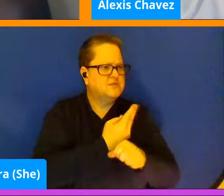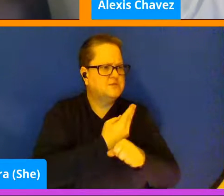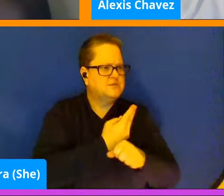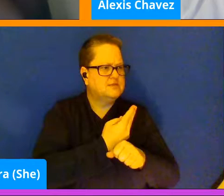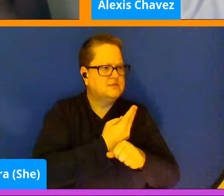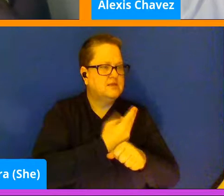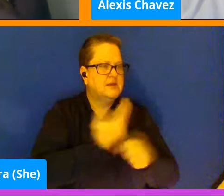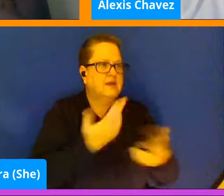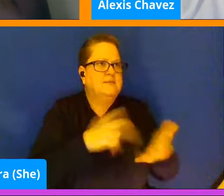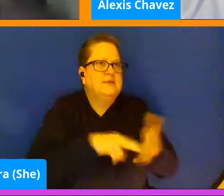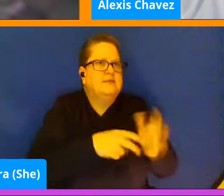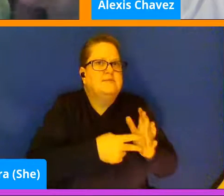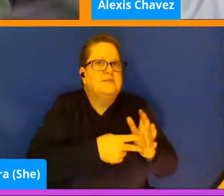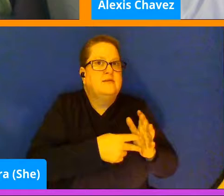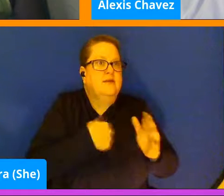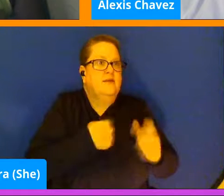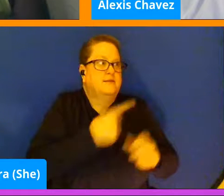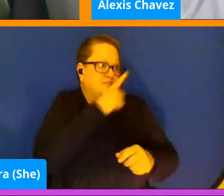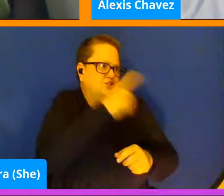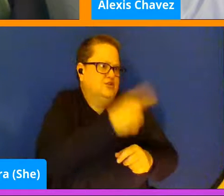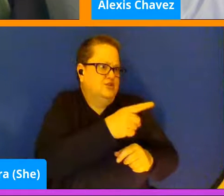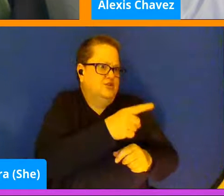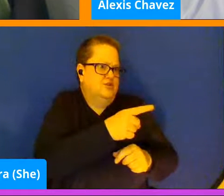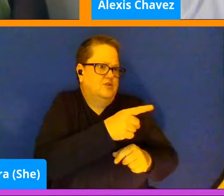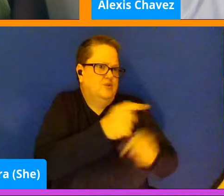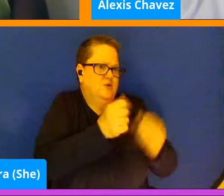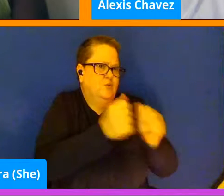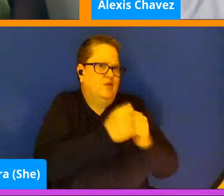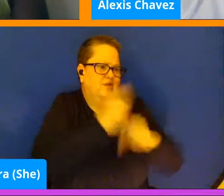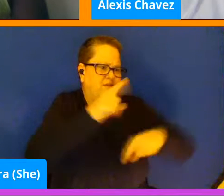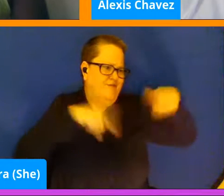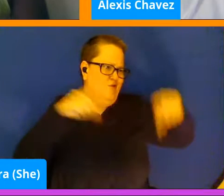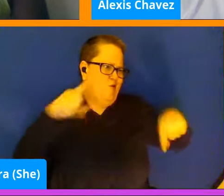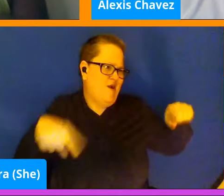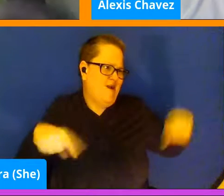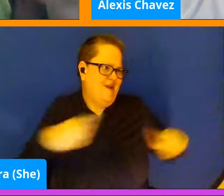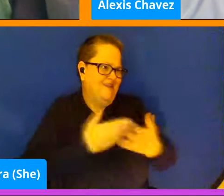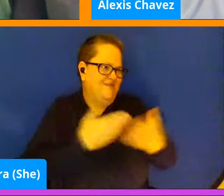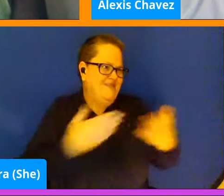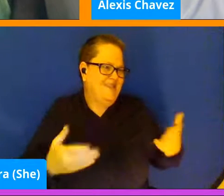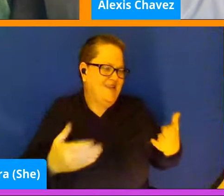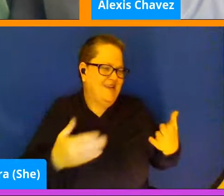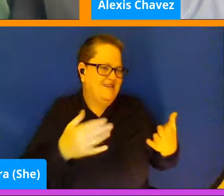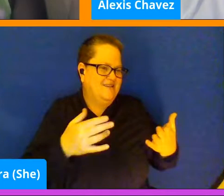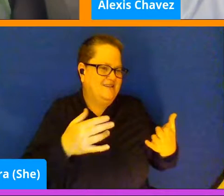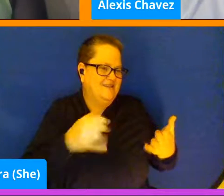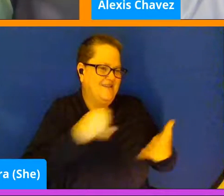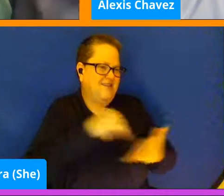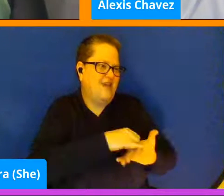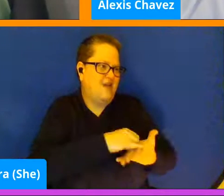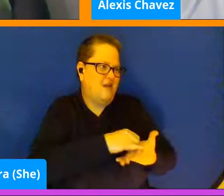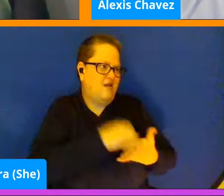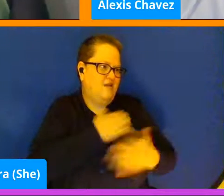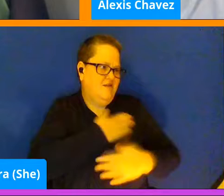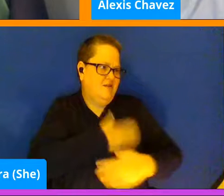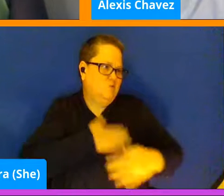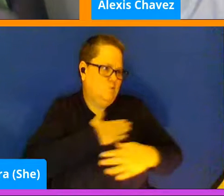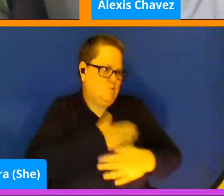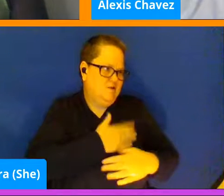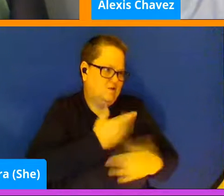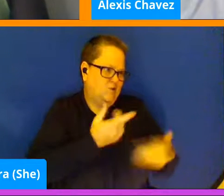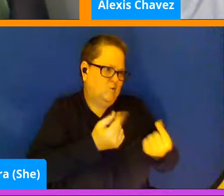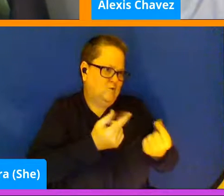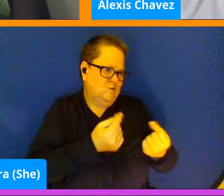I'm sure with a variety of things that one enjoys, they do different things for